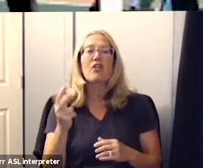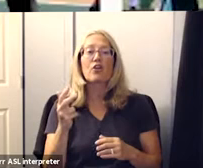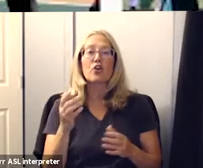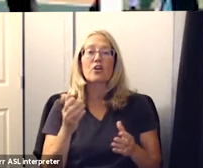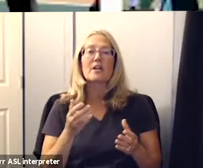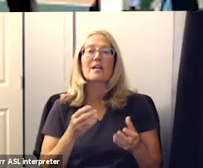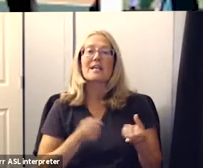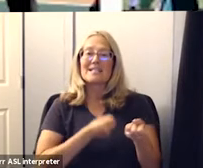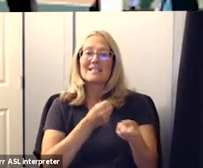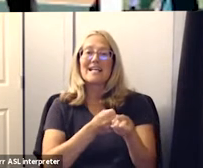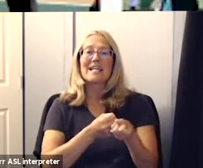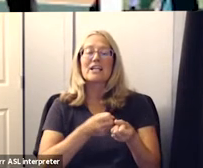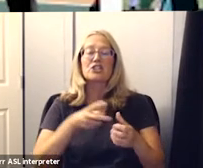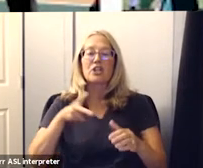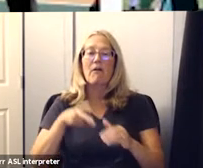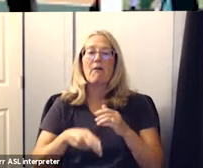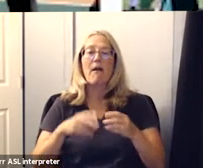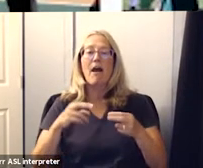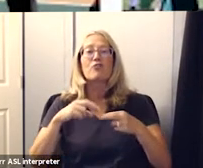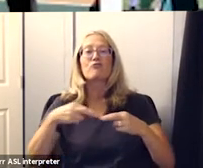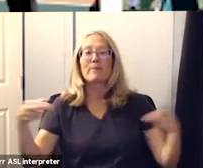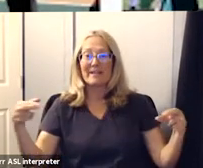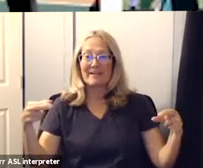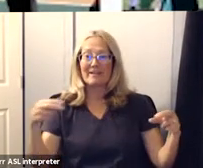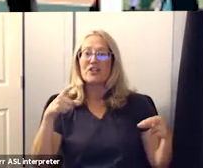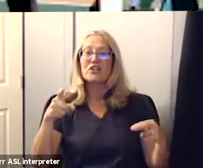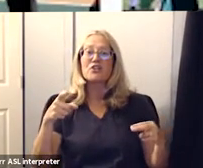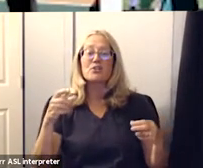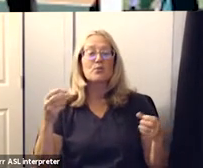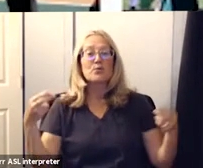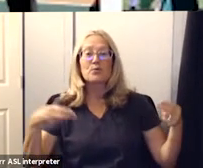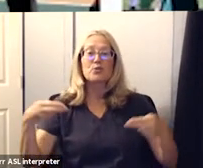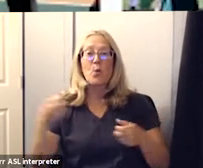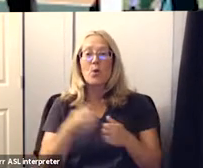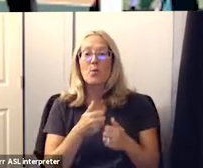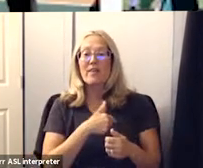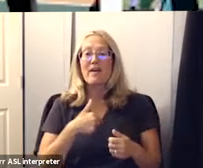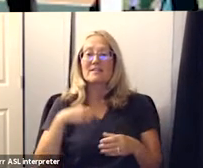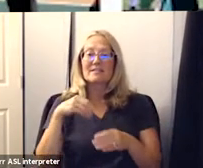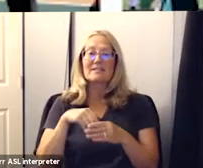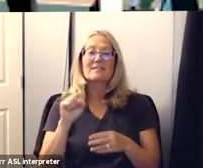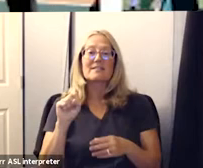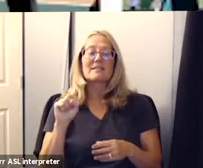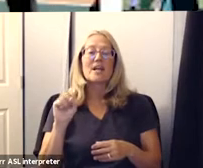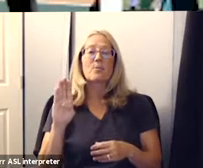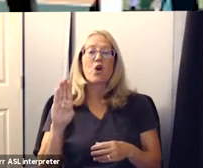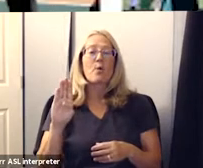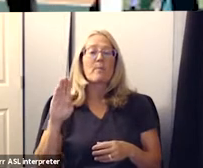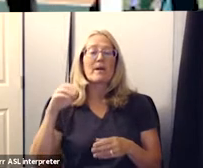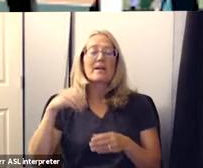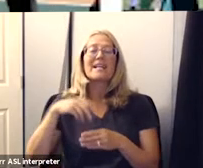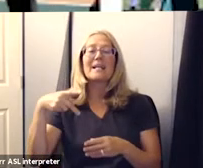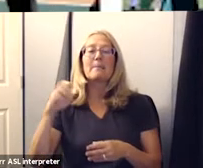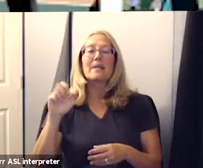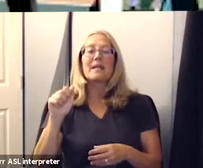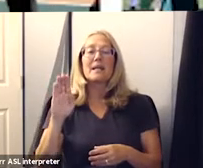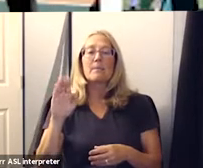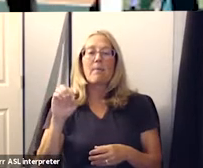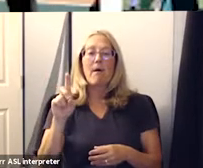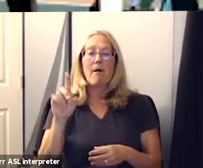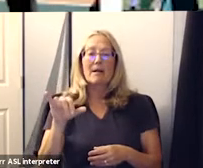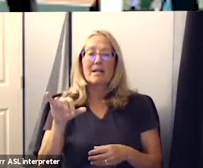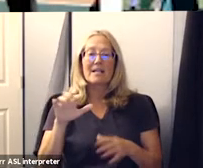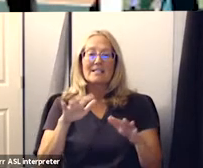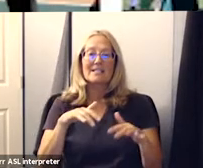of ribbon cutting uh many of you were there with us at santa barbara's high peabody stadium and we just want to